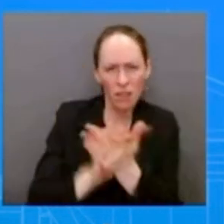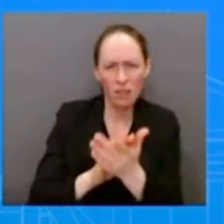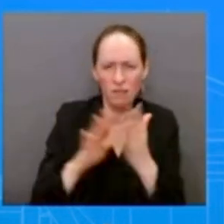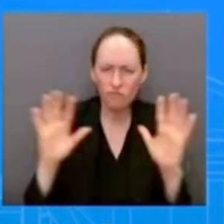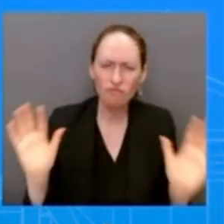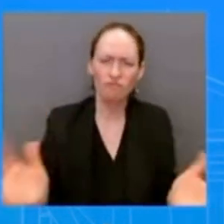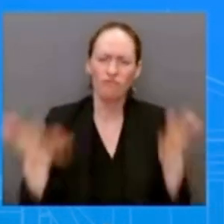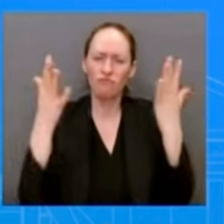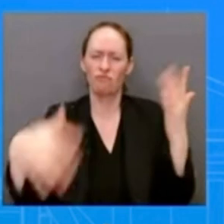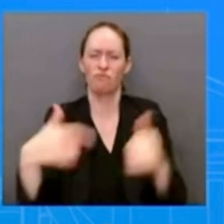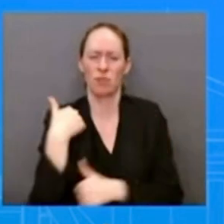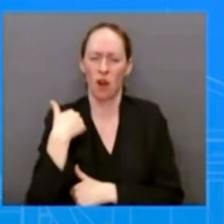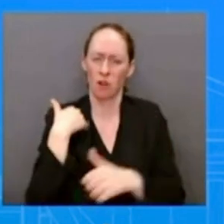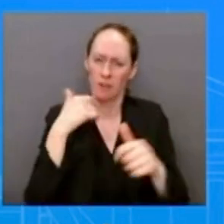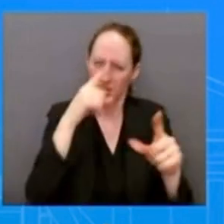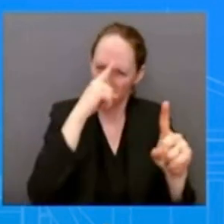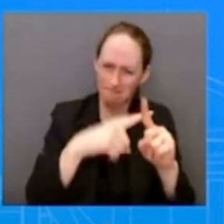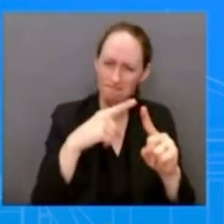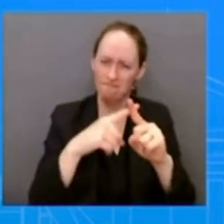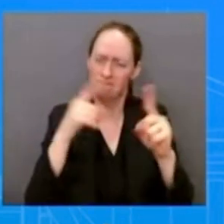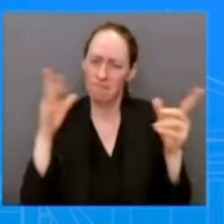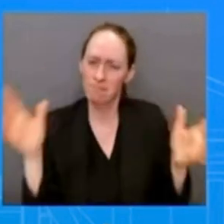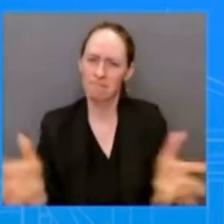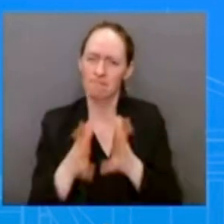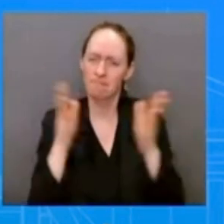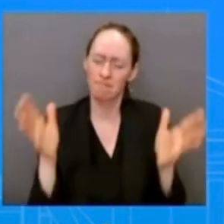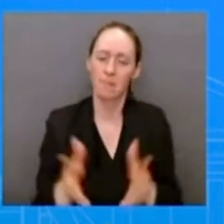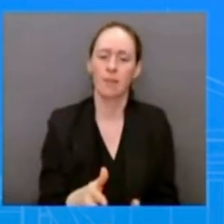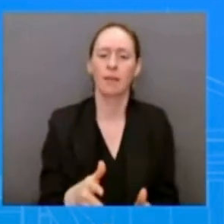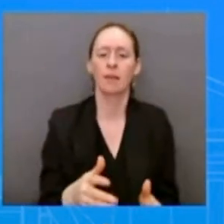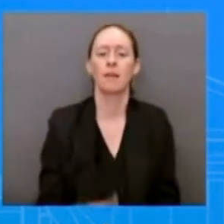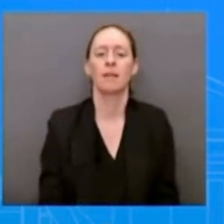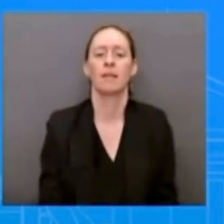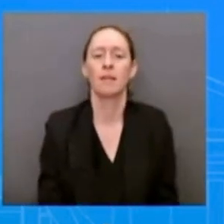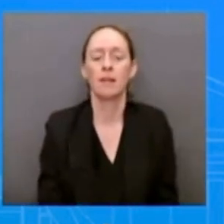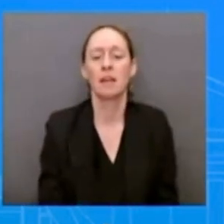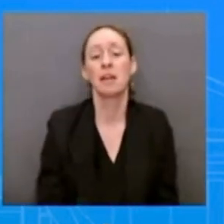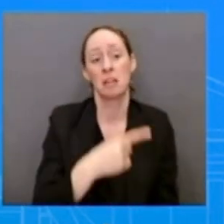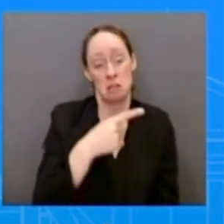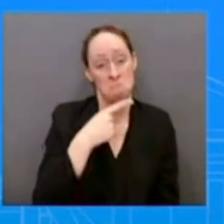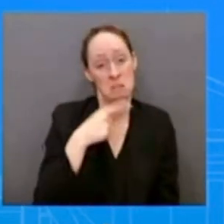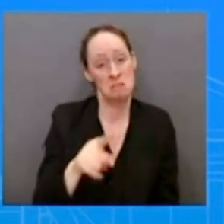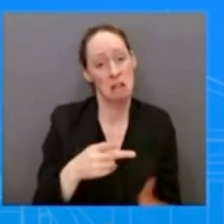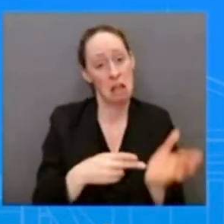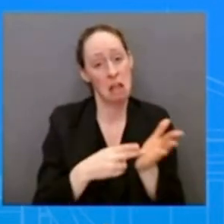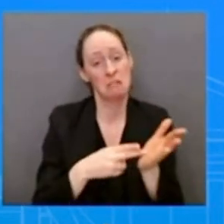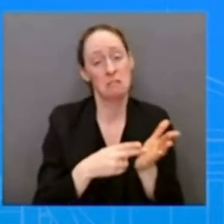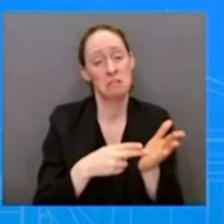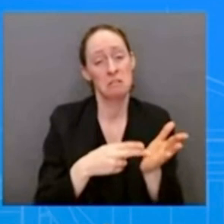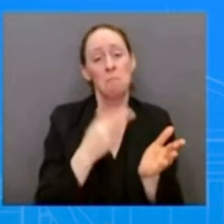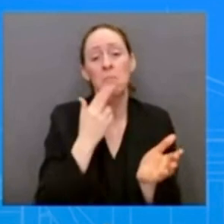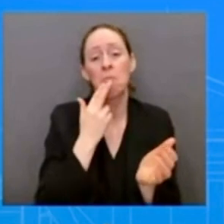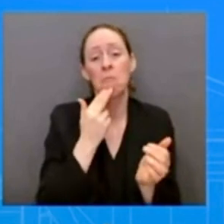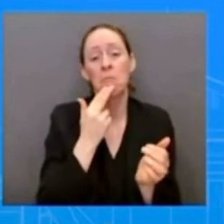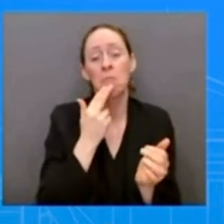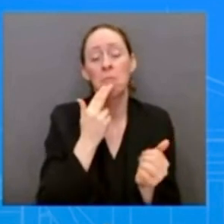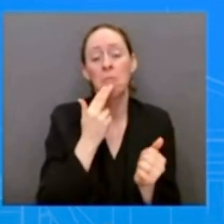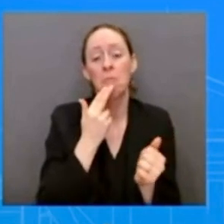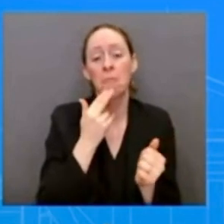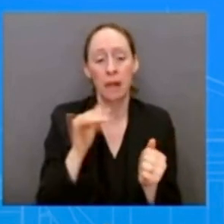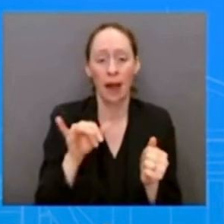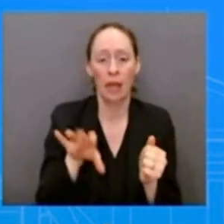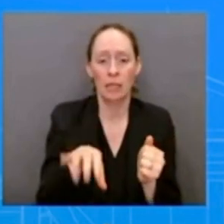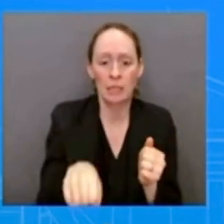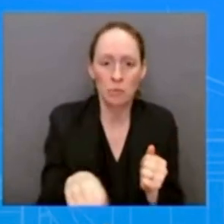gains in the last few days but only incremental I mean we're talking block by block kind of stuff and the Ukrainians are still fighting very